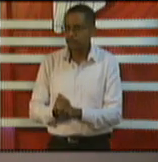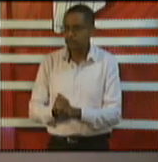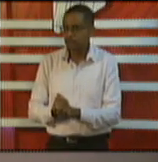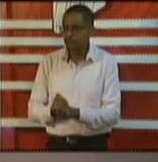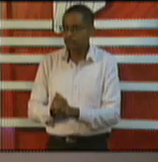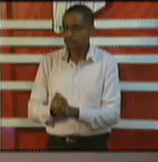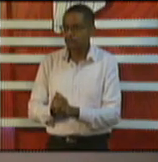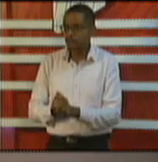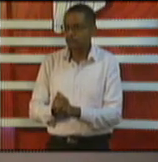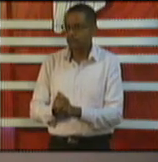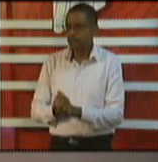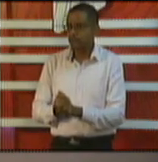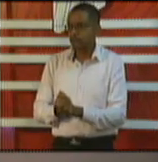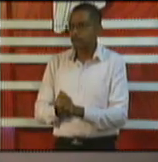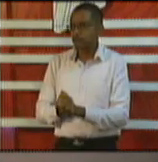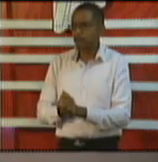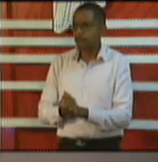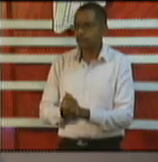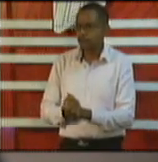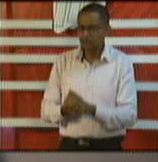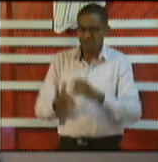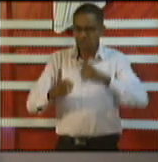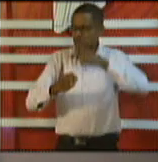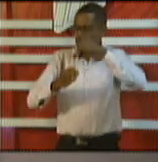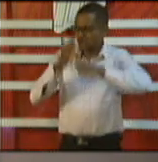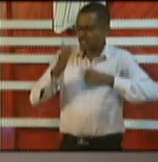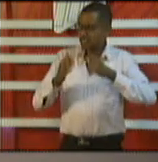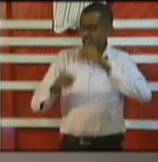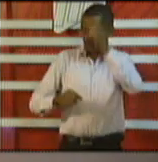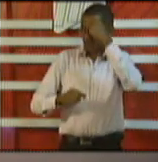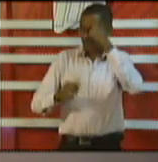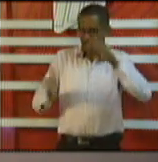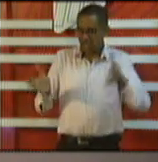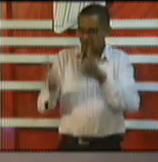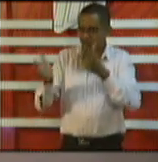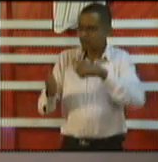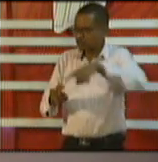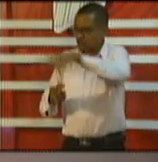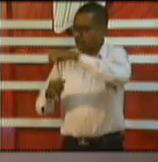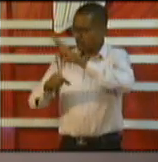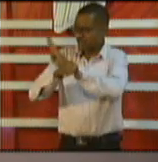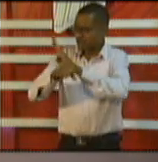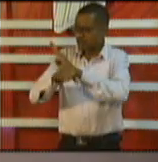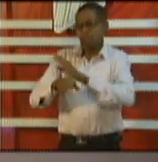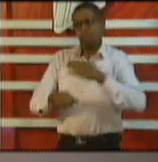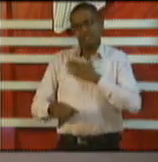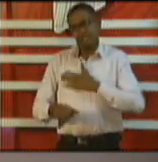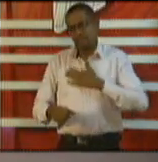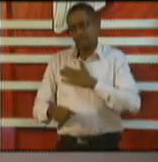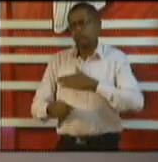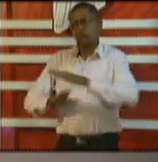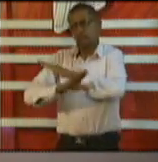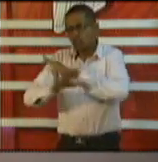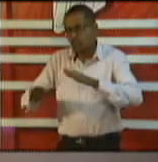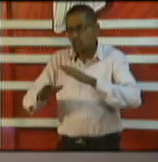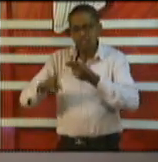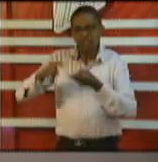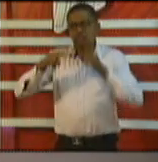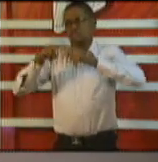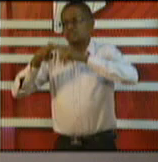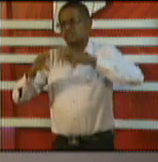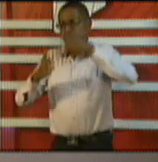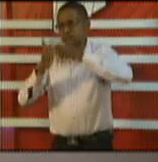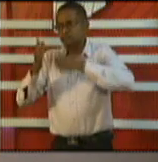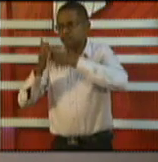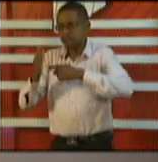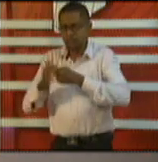uh information of price gouging I'm asking this in light of um there was a bill which went viral on social media on